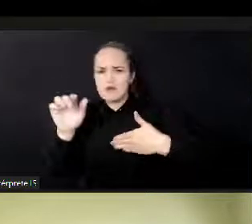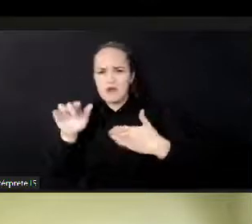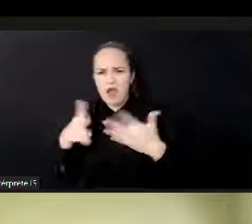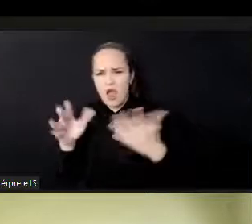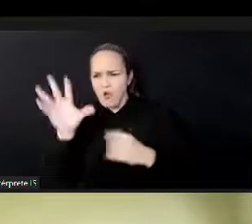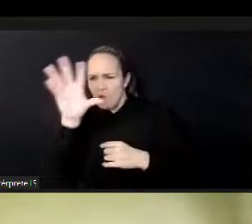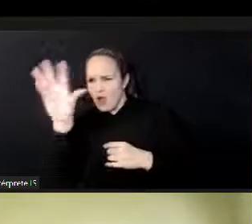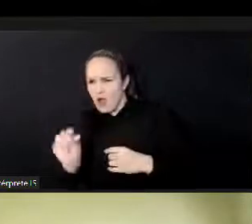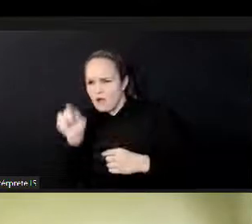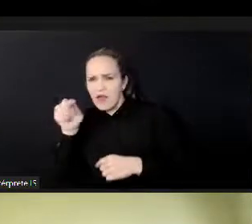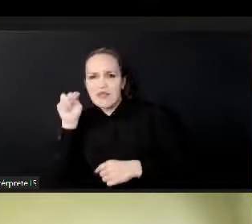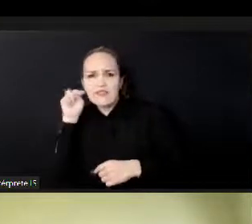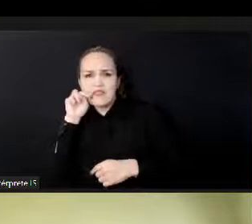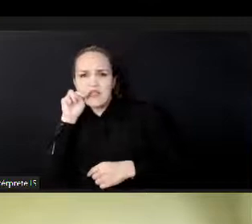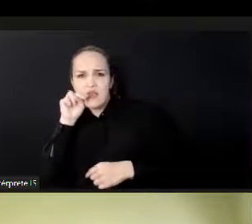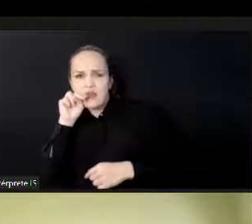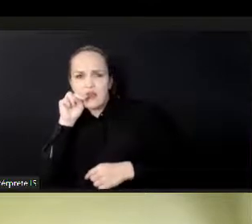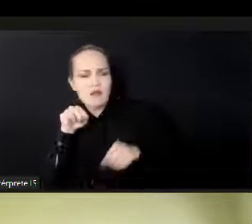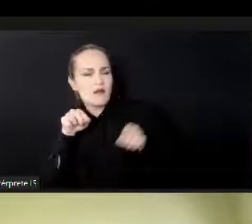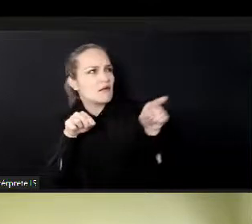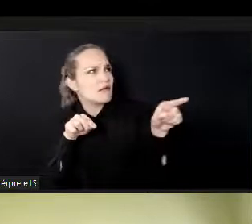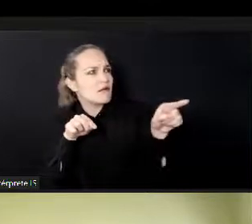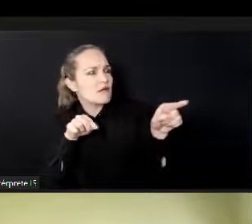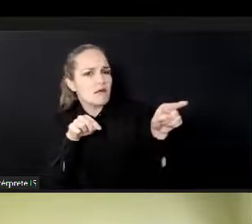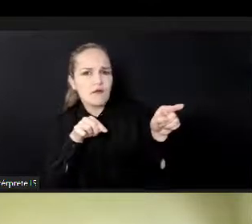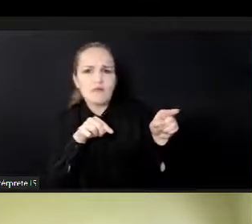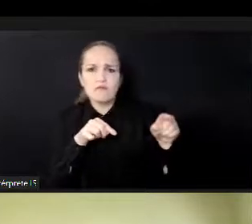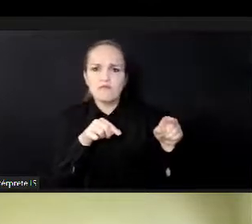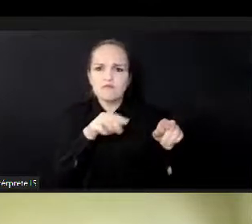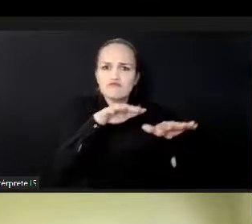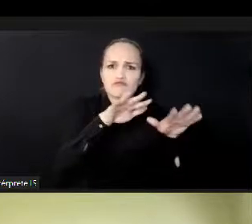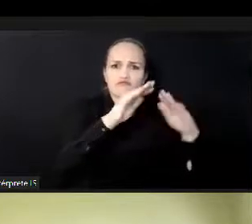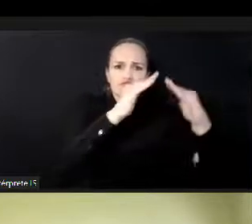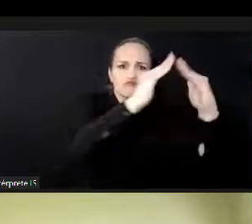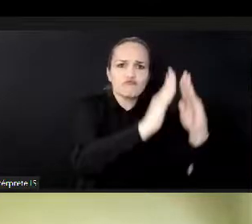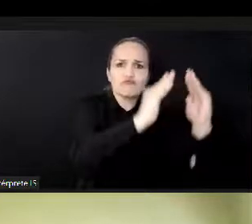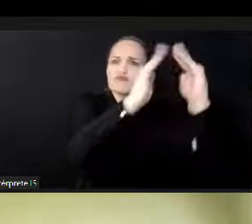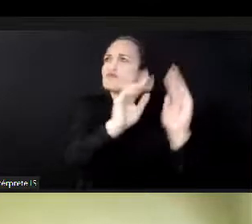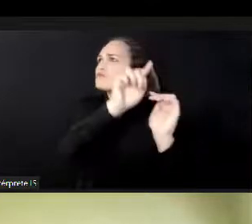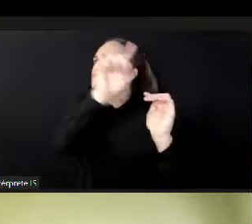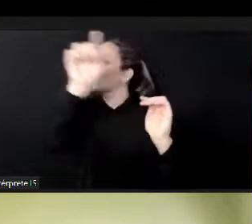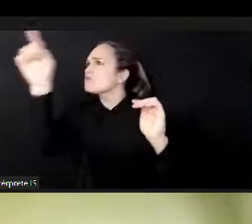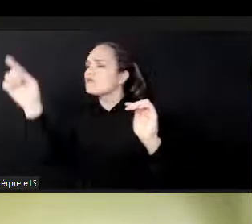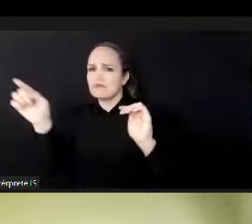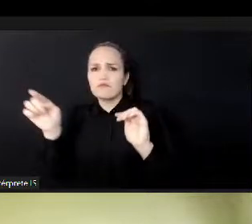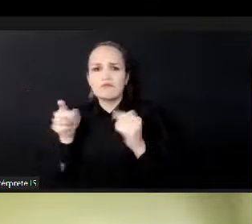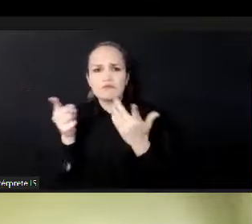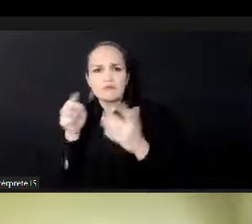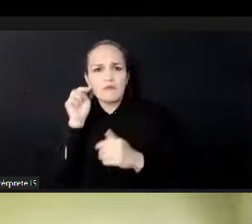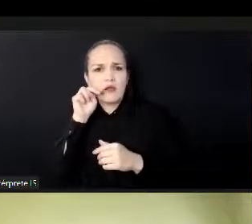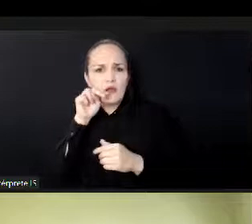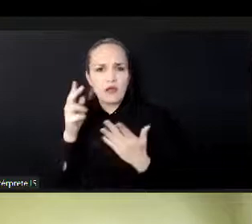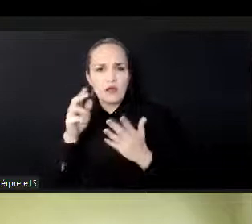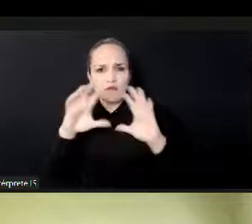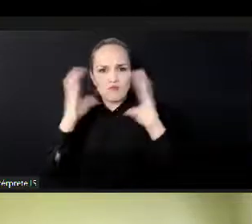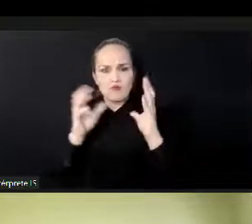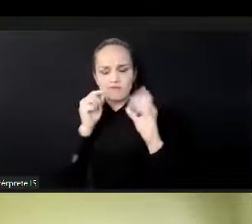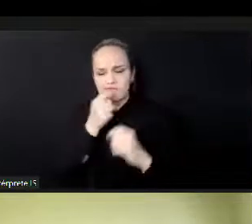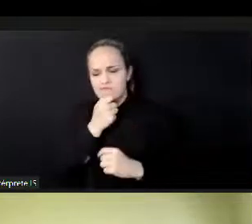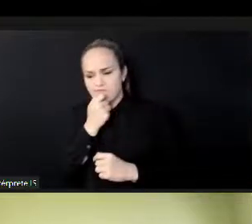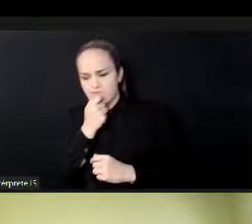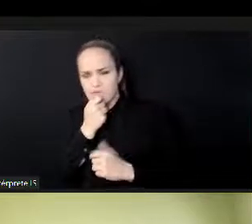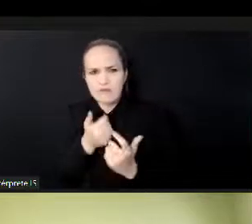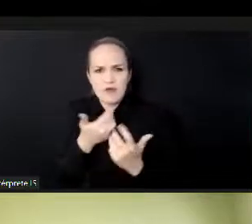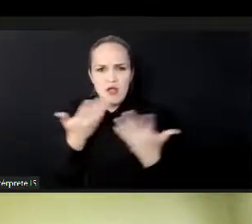obviously, one of the hugest sectors of opportunities around creative industries. But after that 2012 event, one of the things that captured my